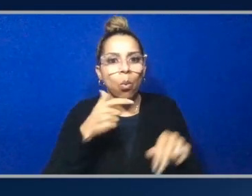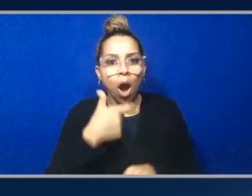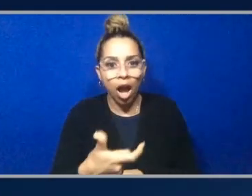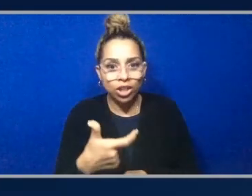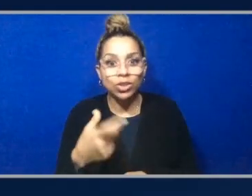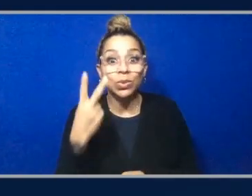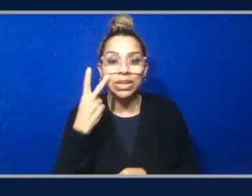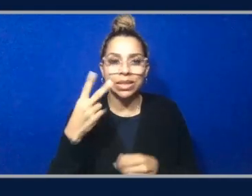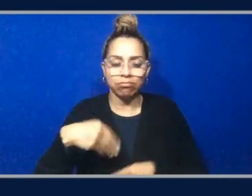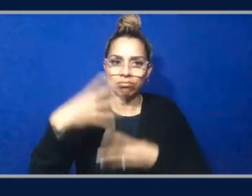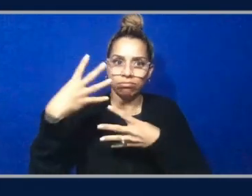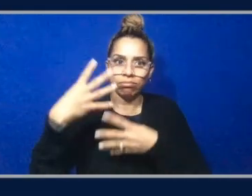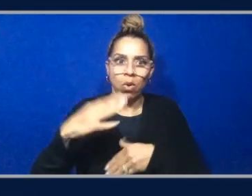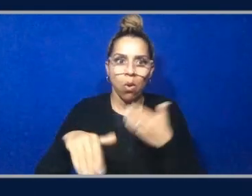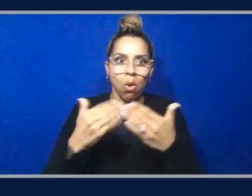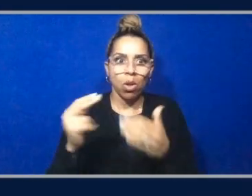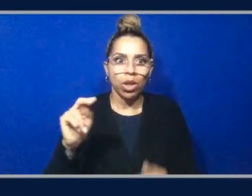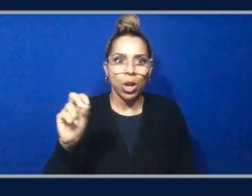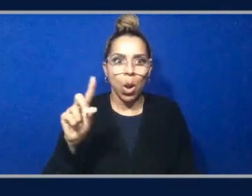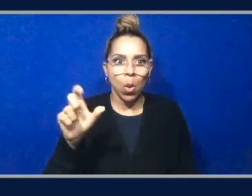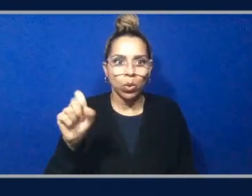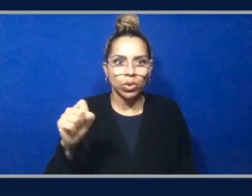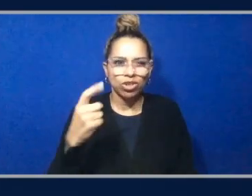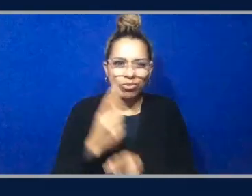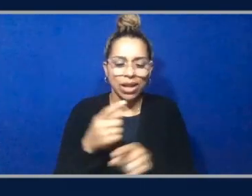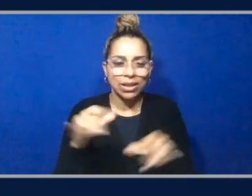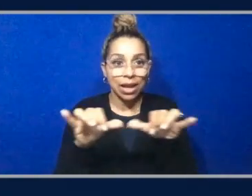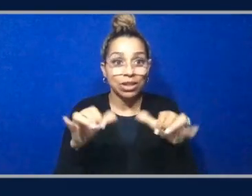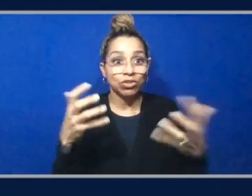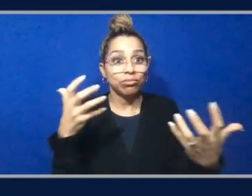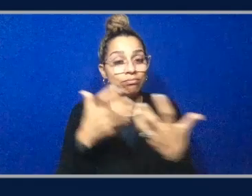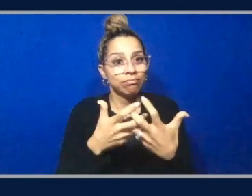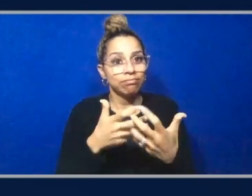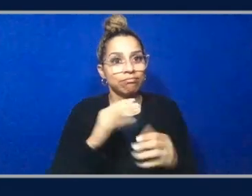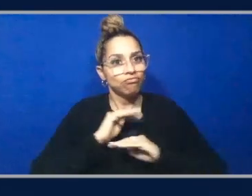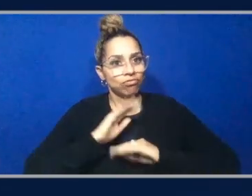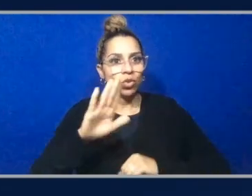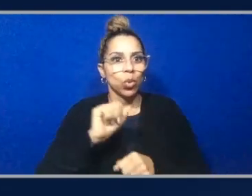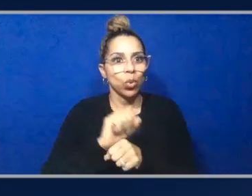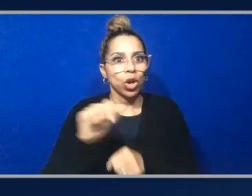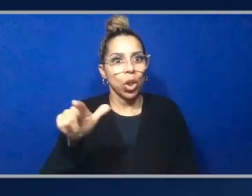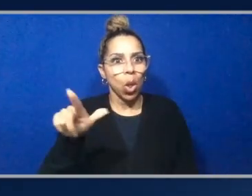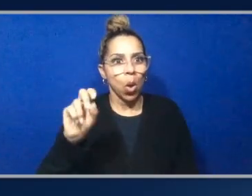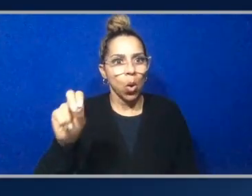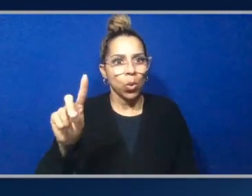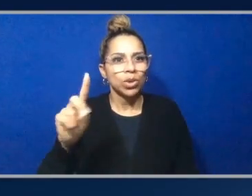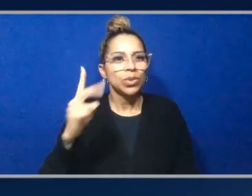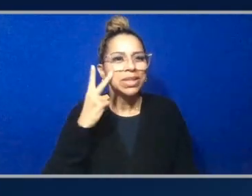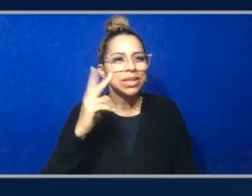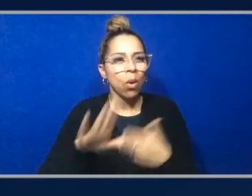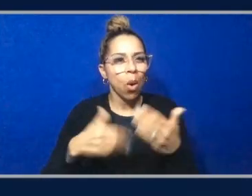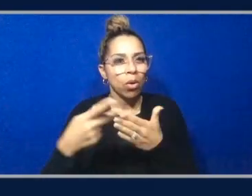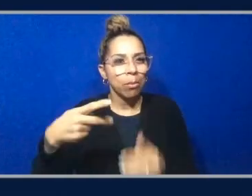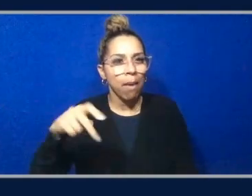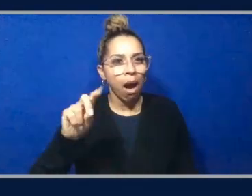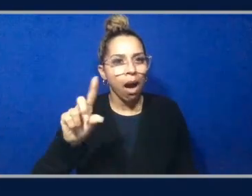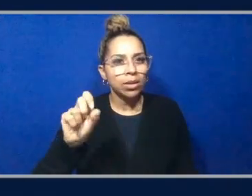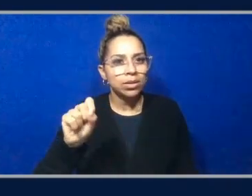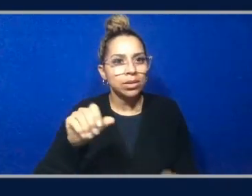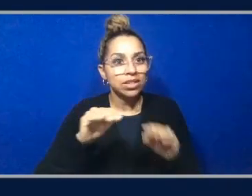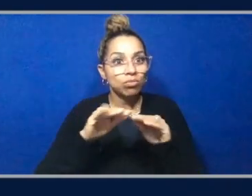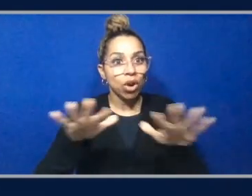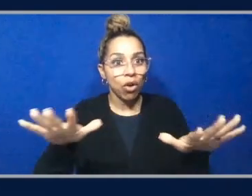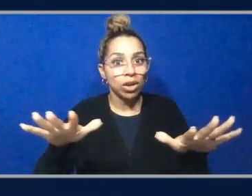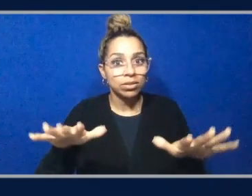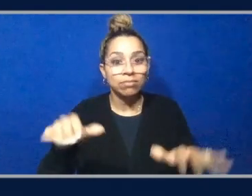perfectly right sized to meet the workload. Yeah. And with the topology spread constraints, seeing some of the pods that have replicas spread across. Yeah. tailing the Kubernetes events is